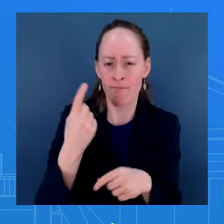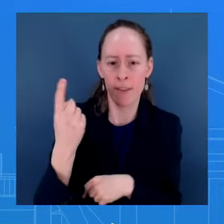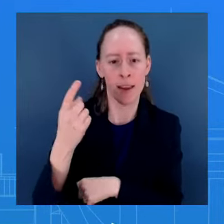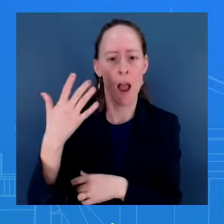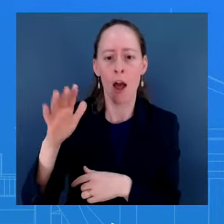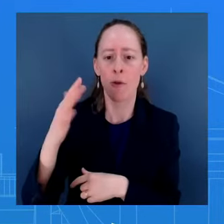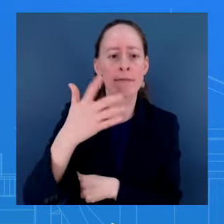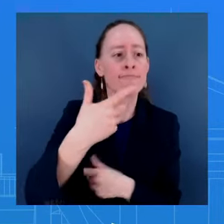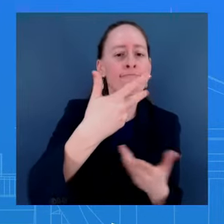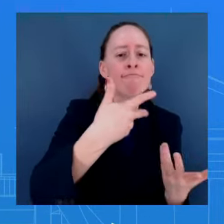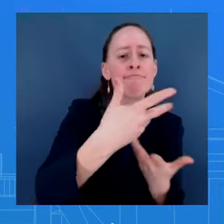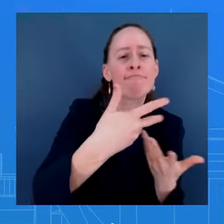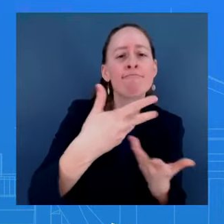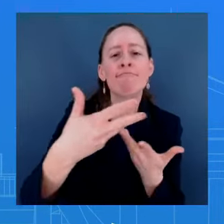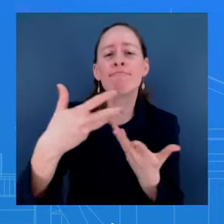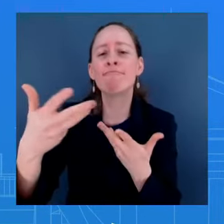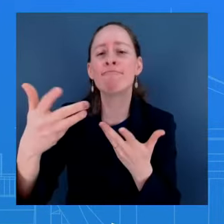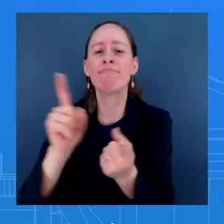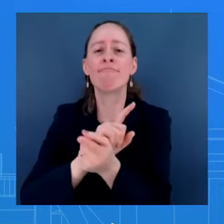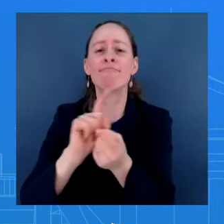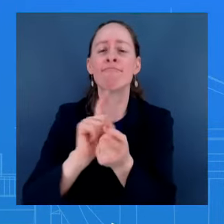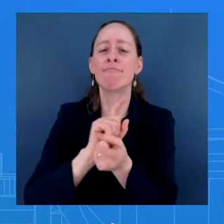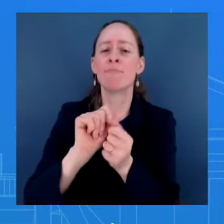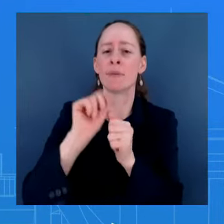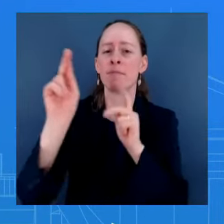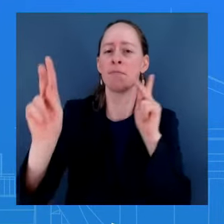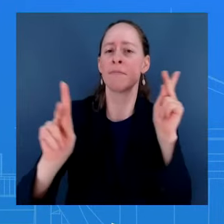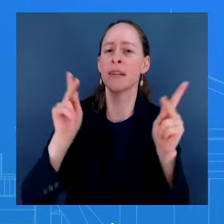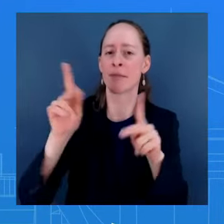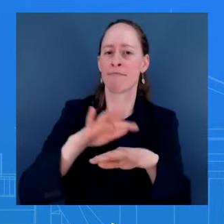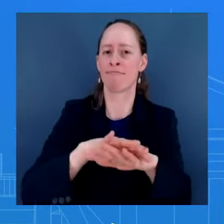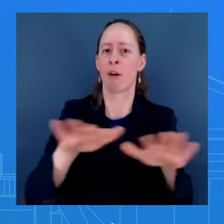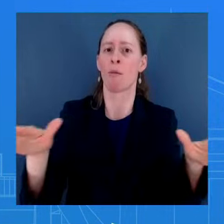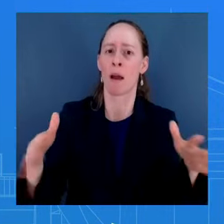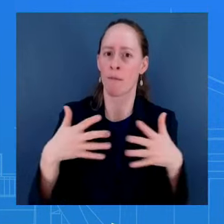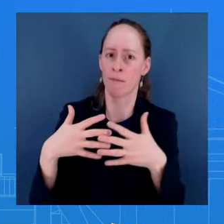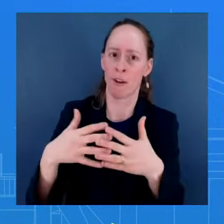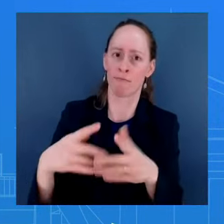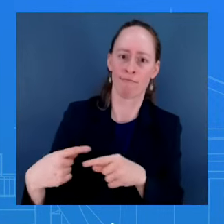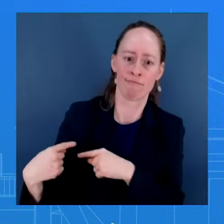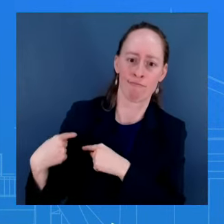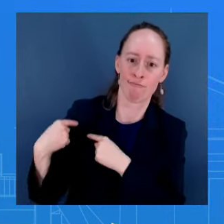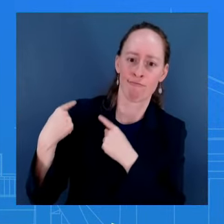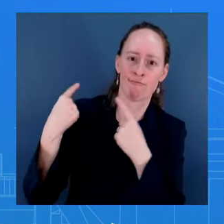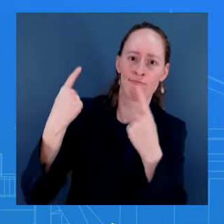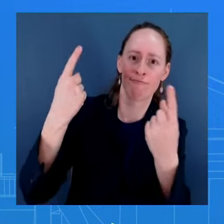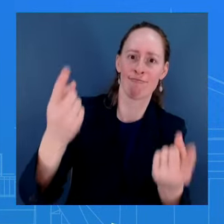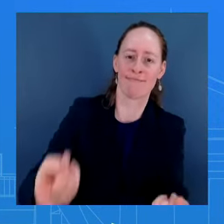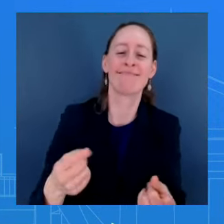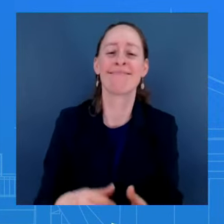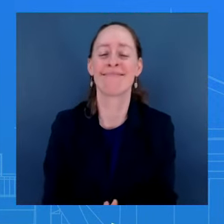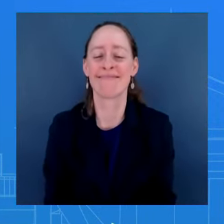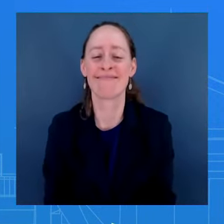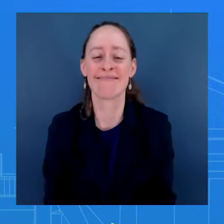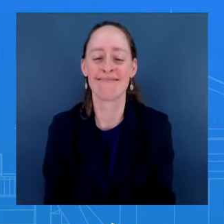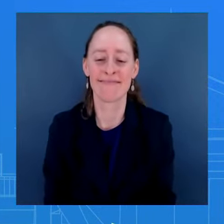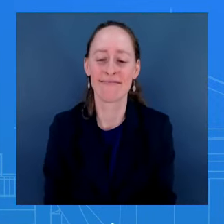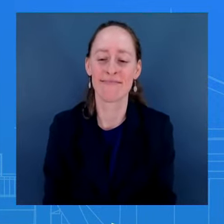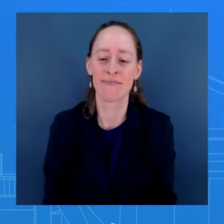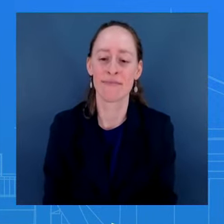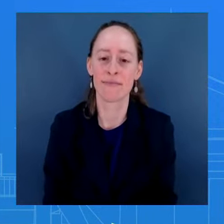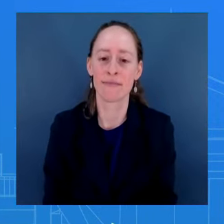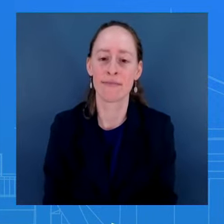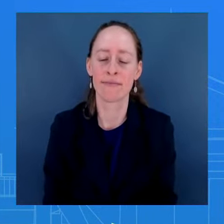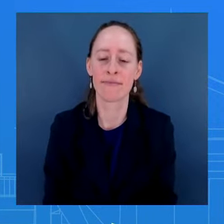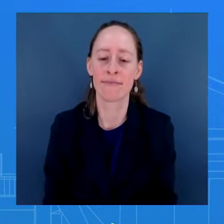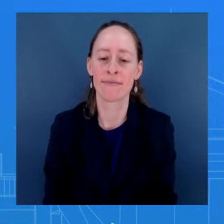over the past year, leading to this, certainly leading to the process. And so, look, these are, these, there are massive undertakings,